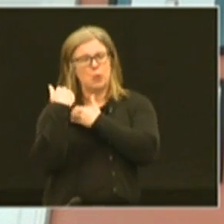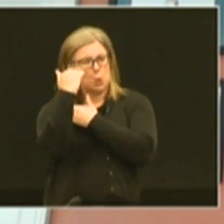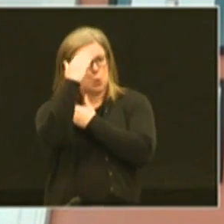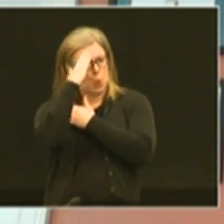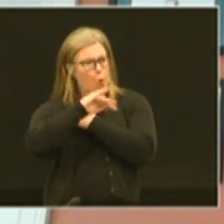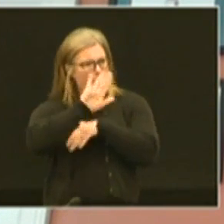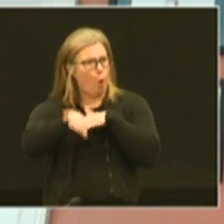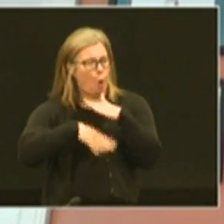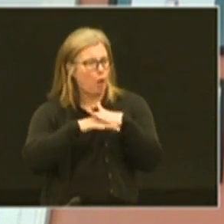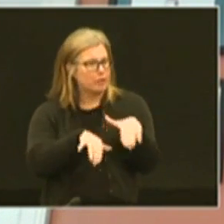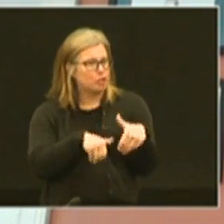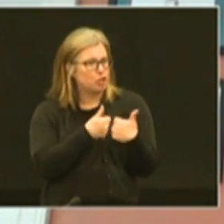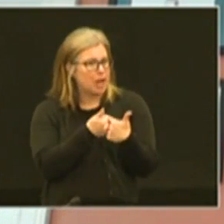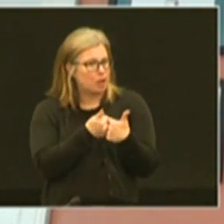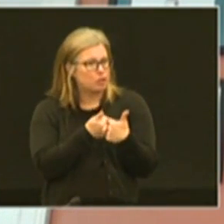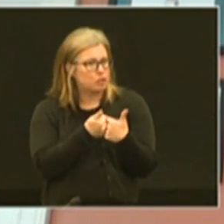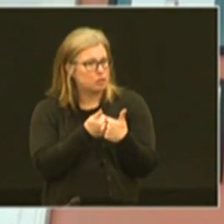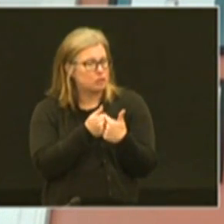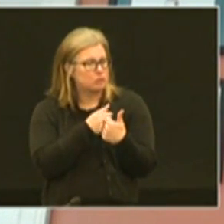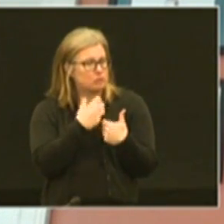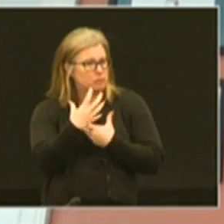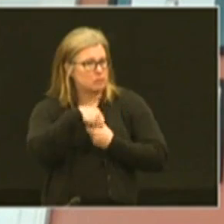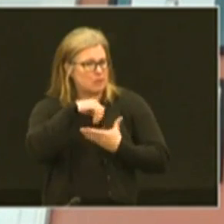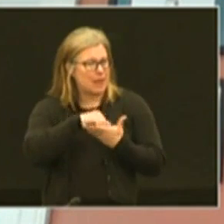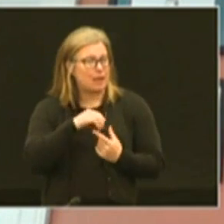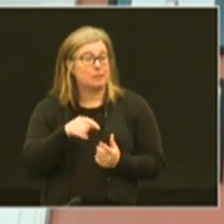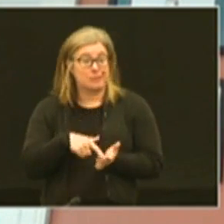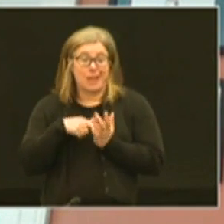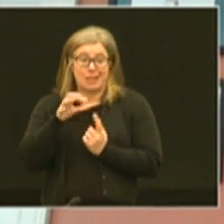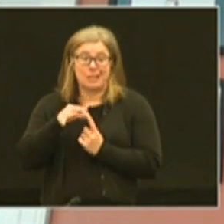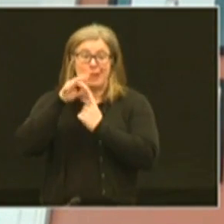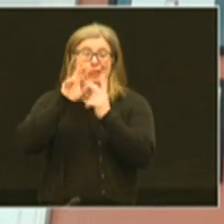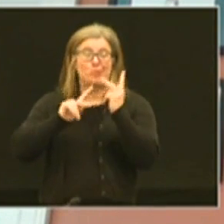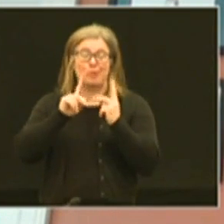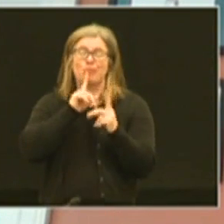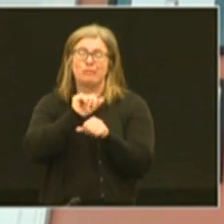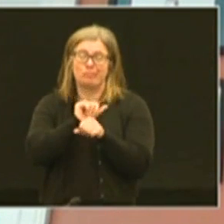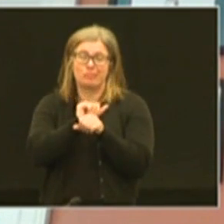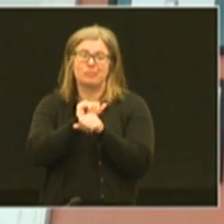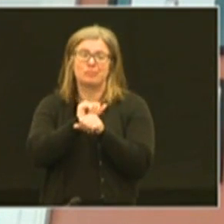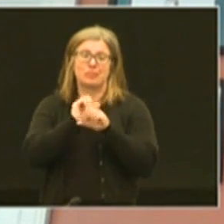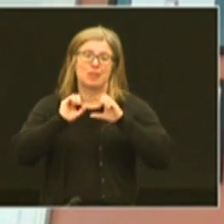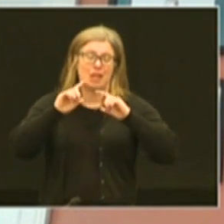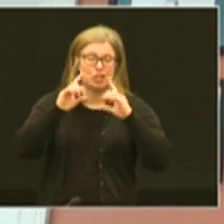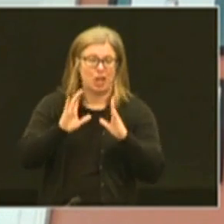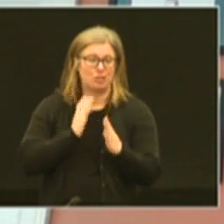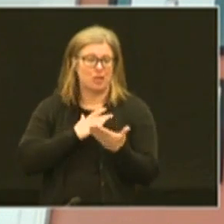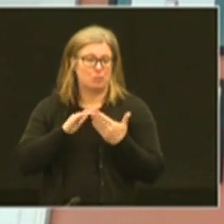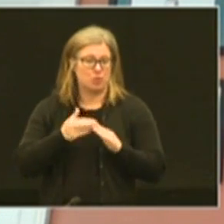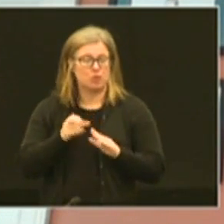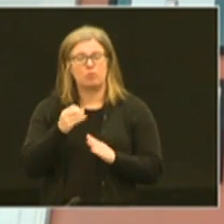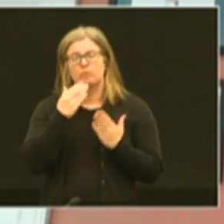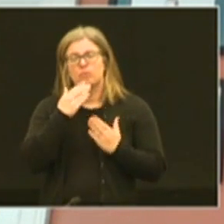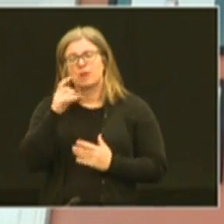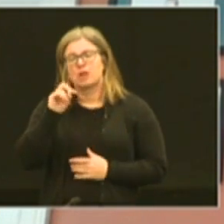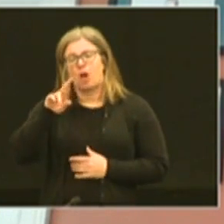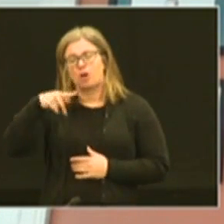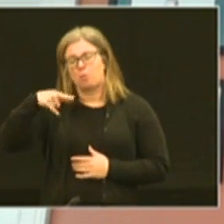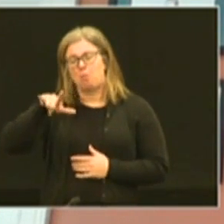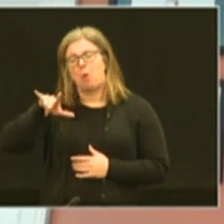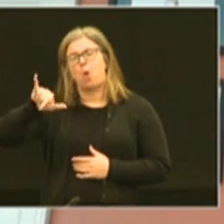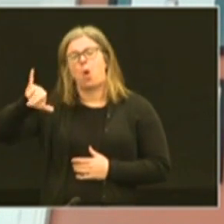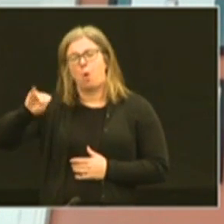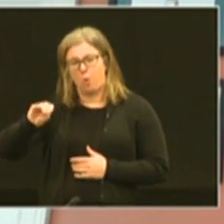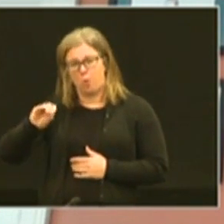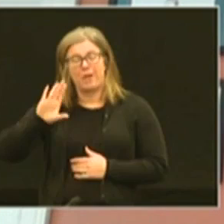all of the challenges that come with it. So it takes special people I think to really be the educators in our community. So I want to thank Dr. Polio